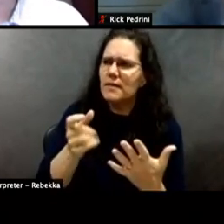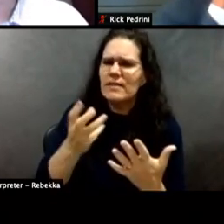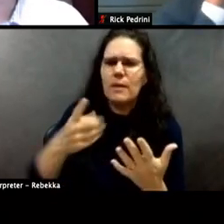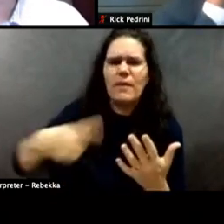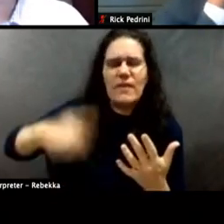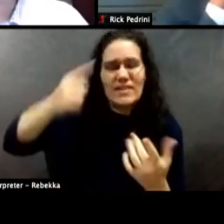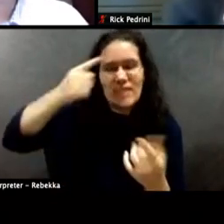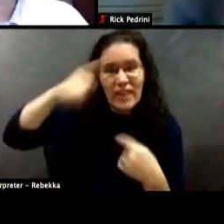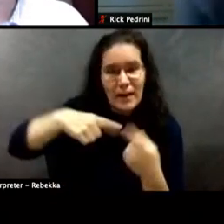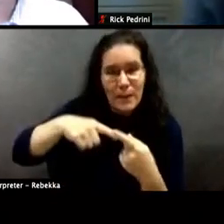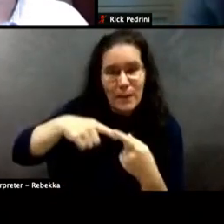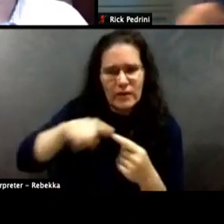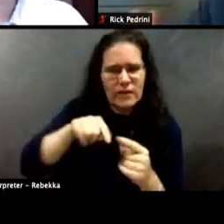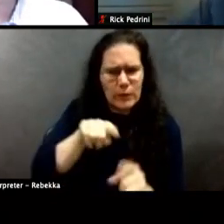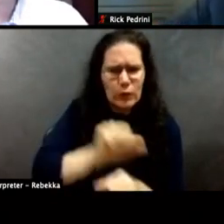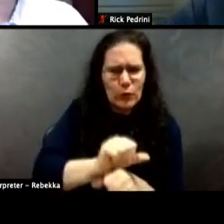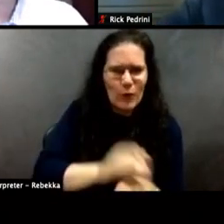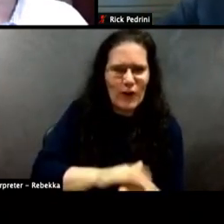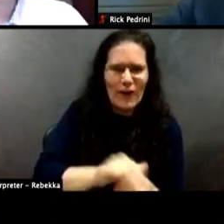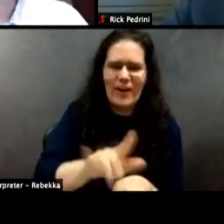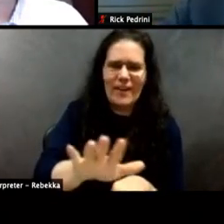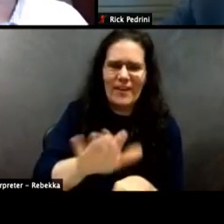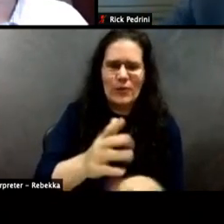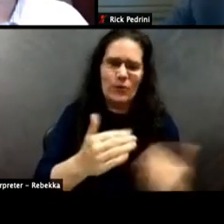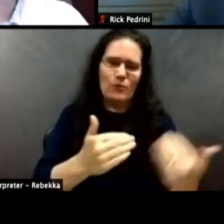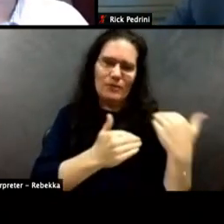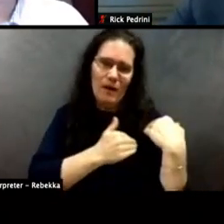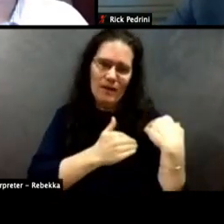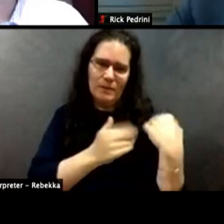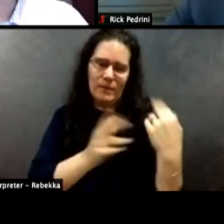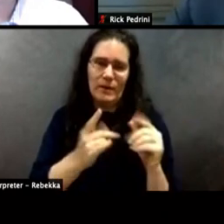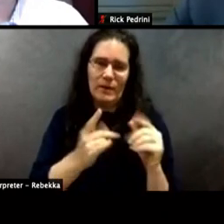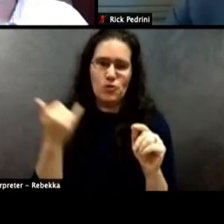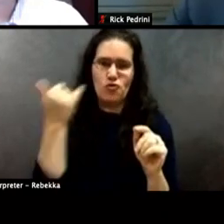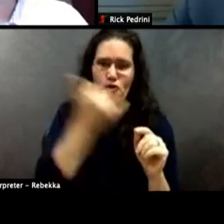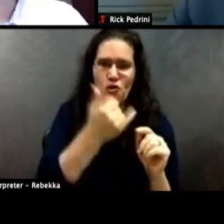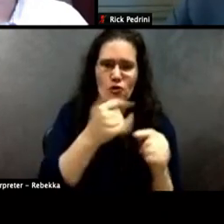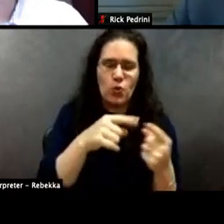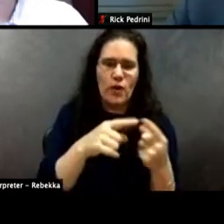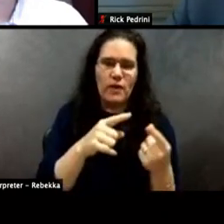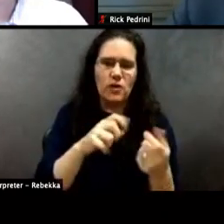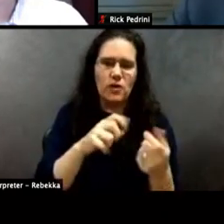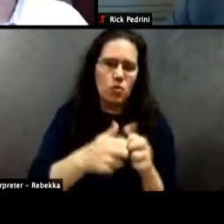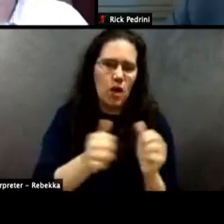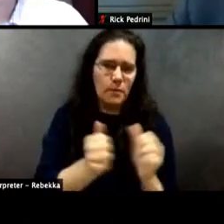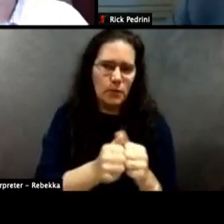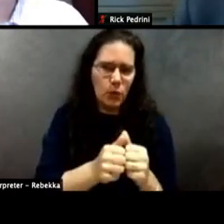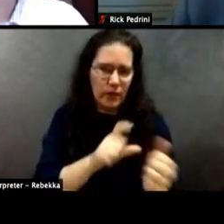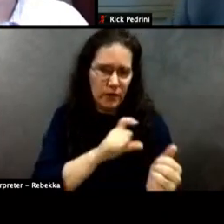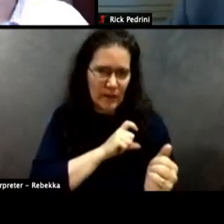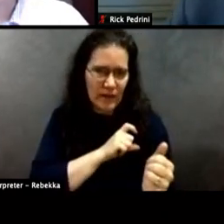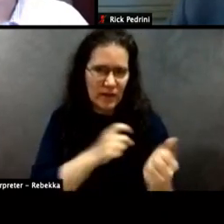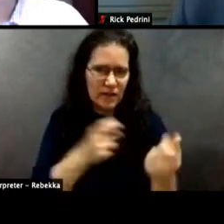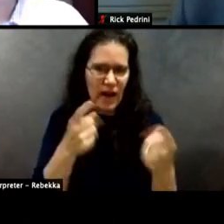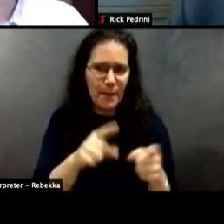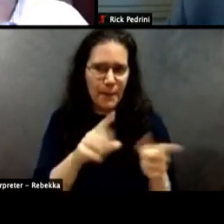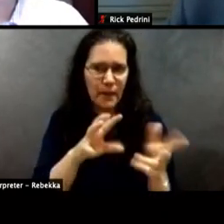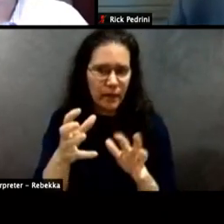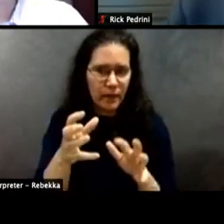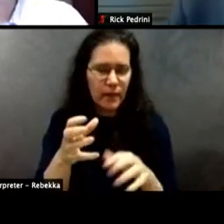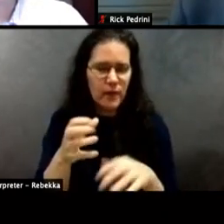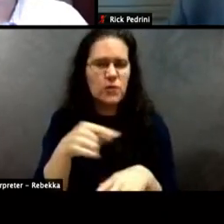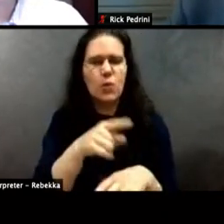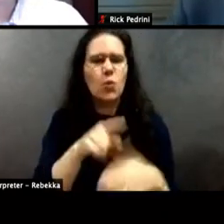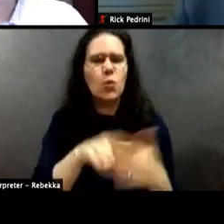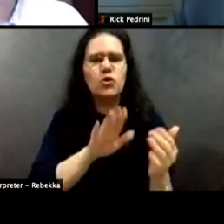stuff, but you work on it. Right. You're charged when people call you and there's an incident with police. You know, what are you what